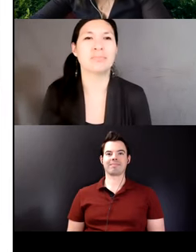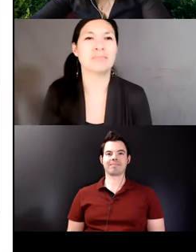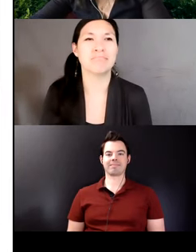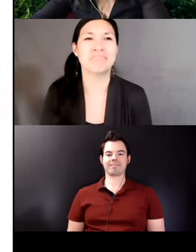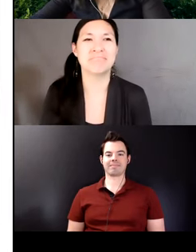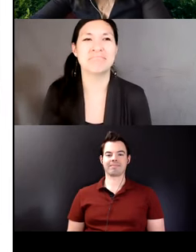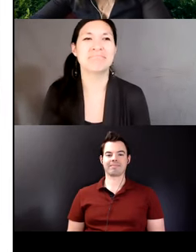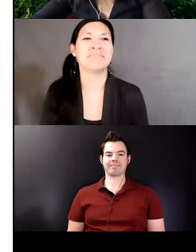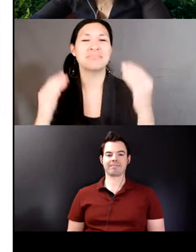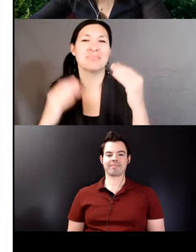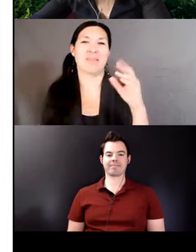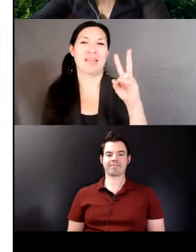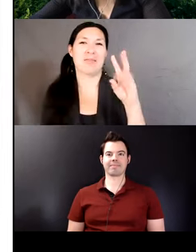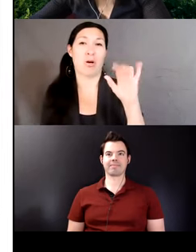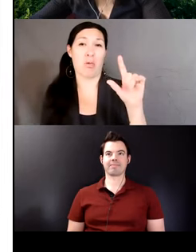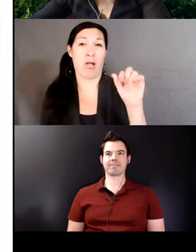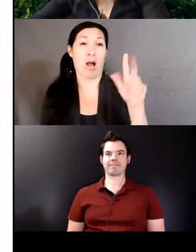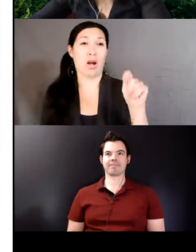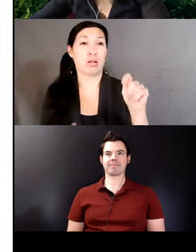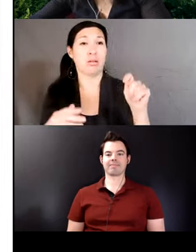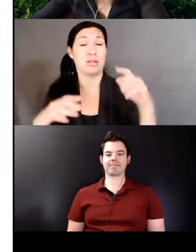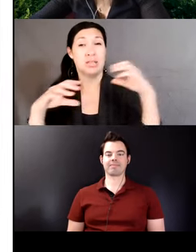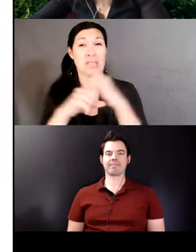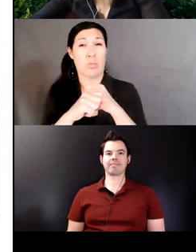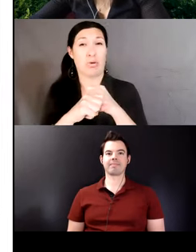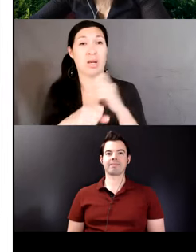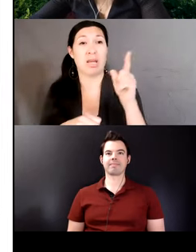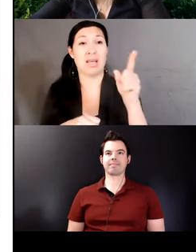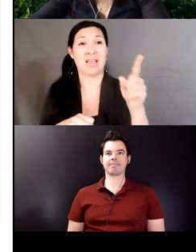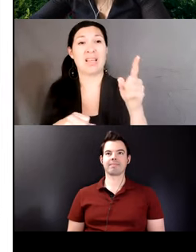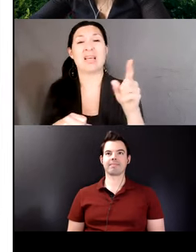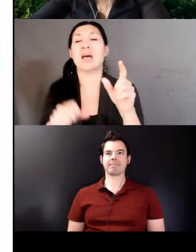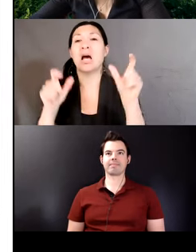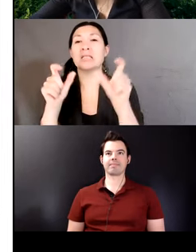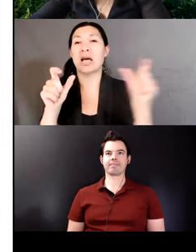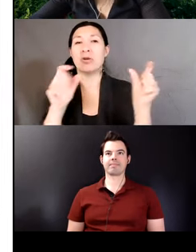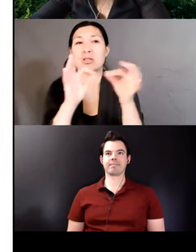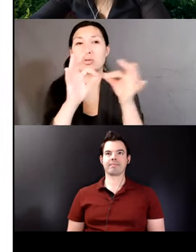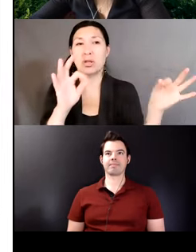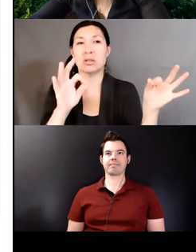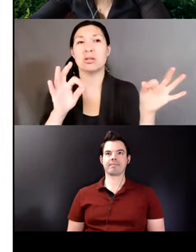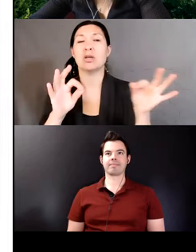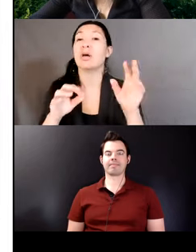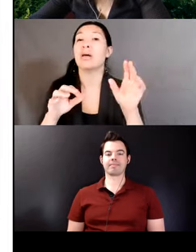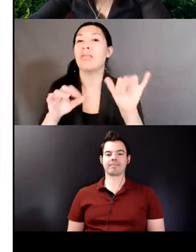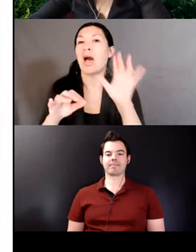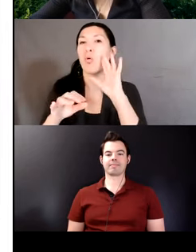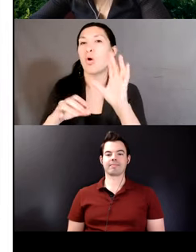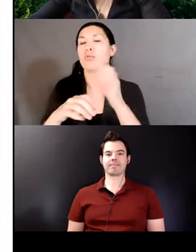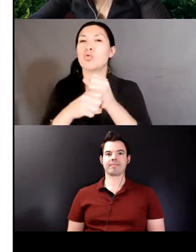some suffix strings in the speech of monolinguals are used in a specific context to create verbal art